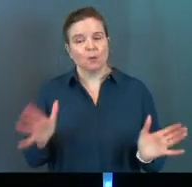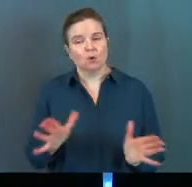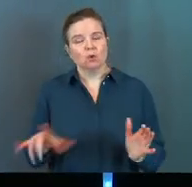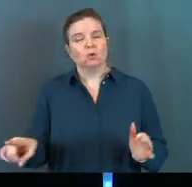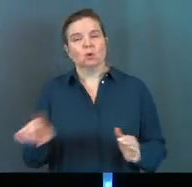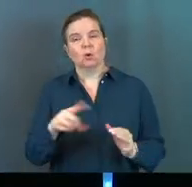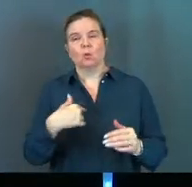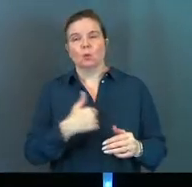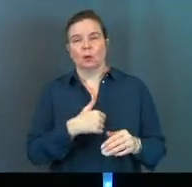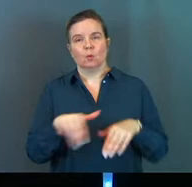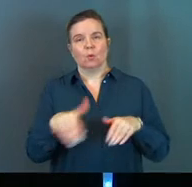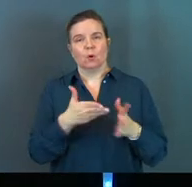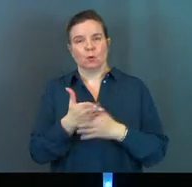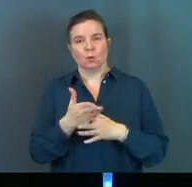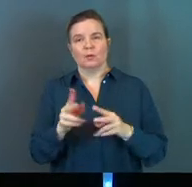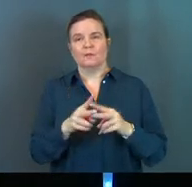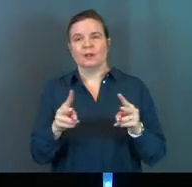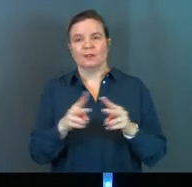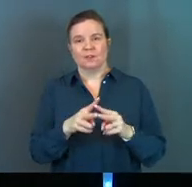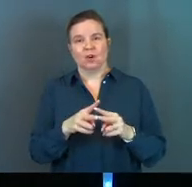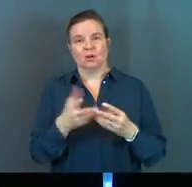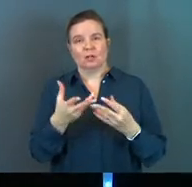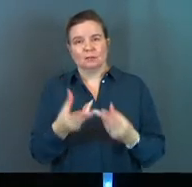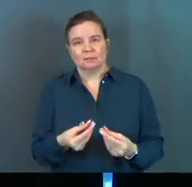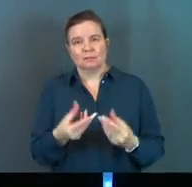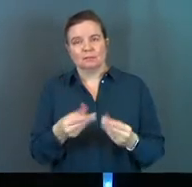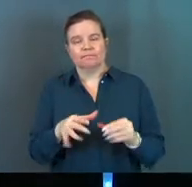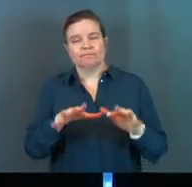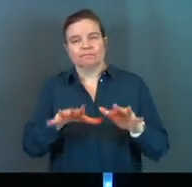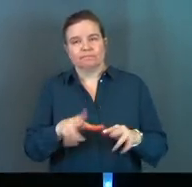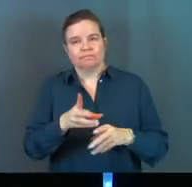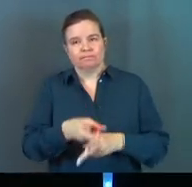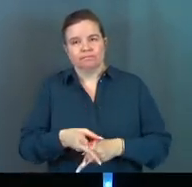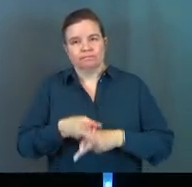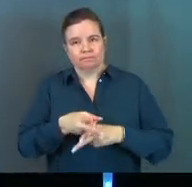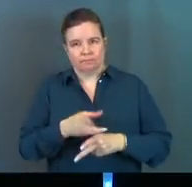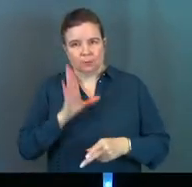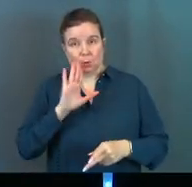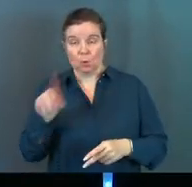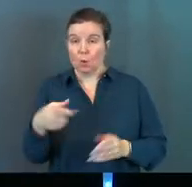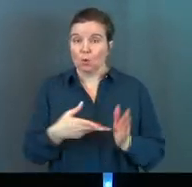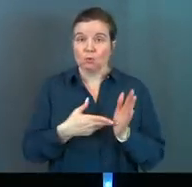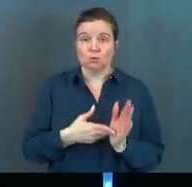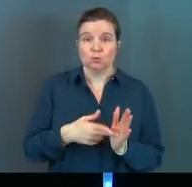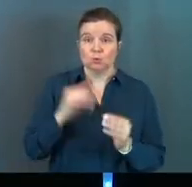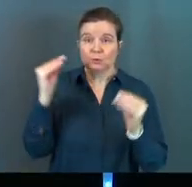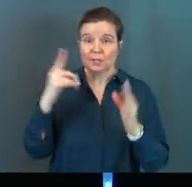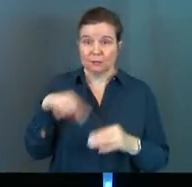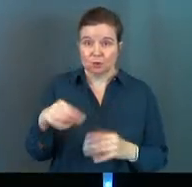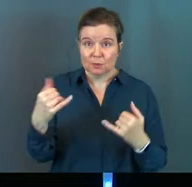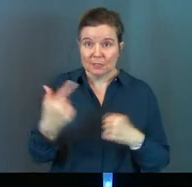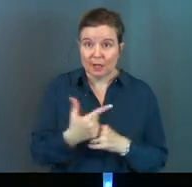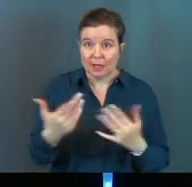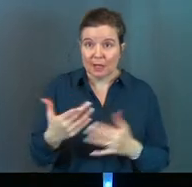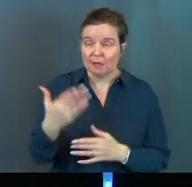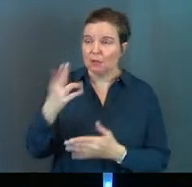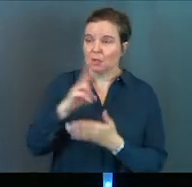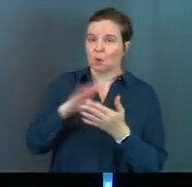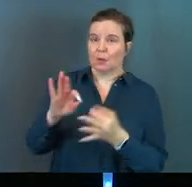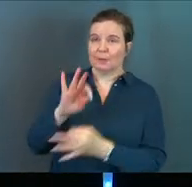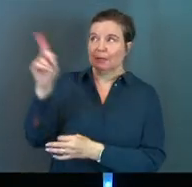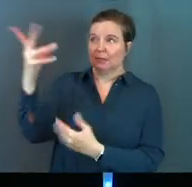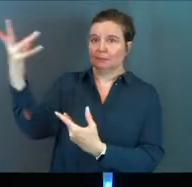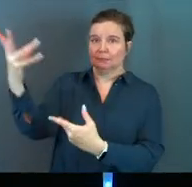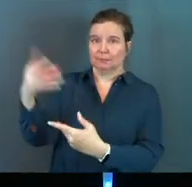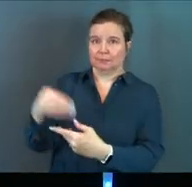encourage you, we're going to walk through this very tenderly, very carefully. The only true teacher for you today is the Holy